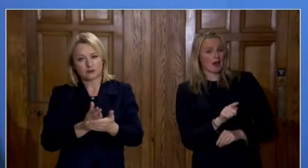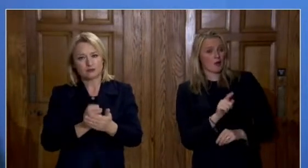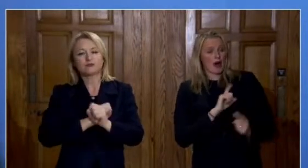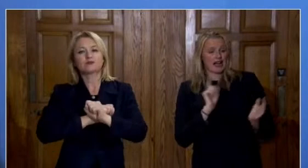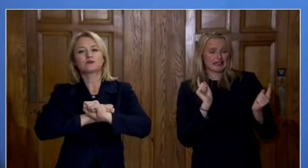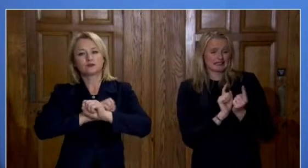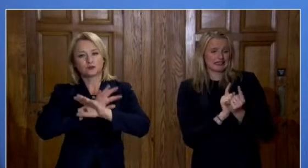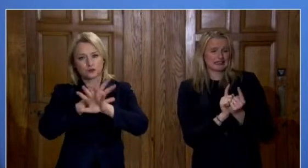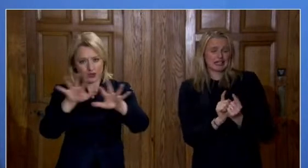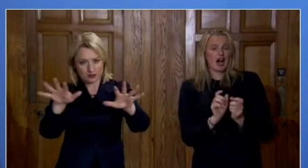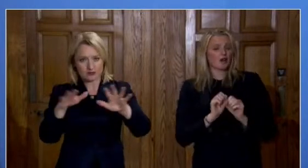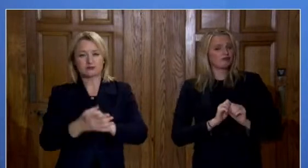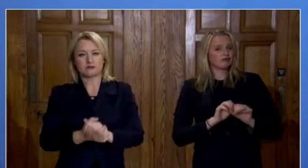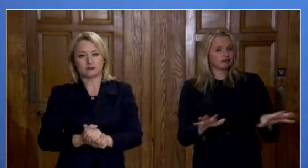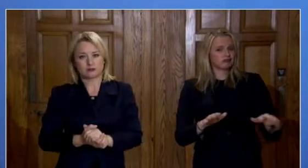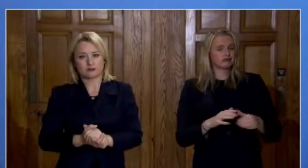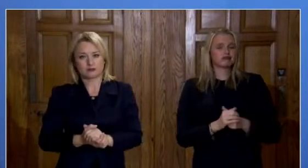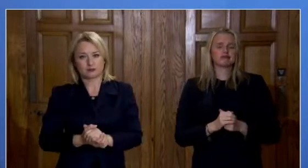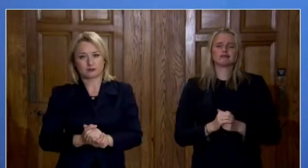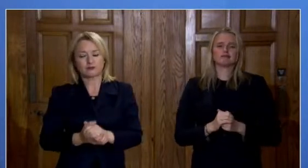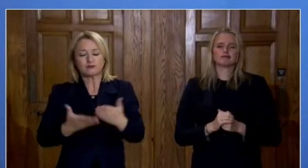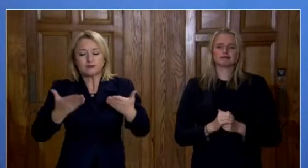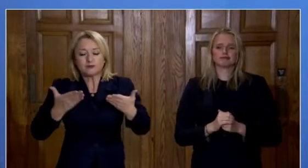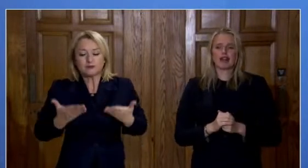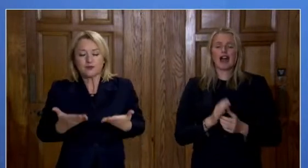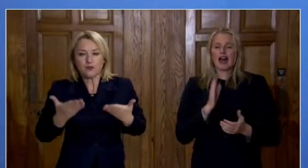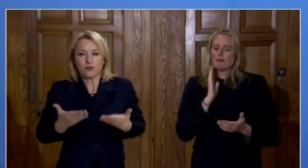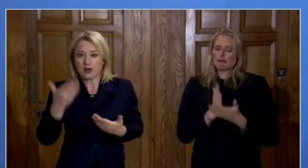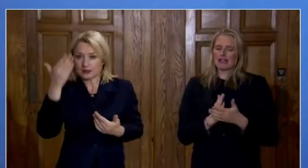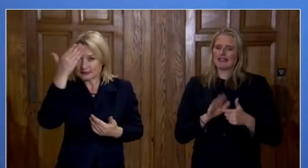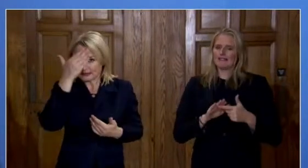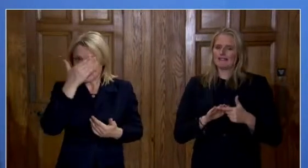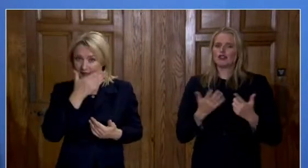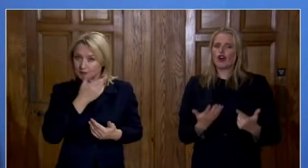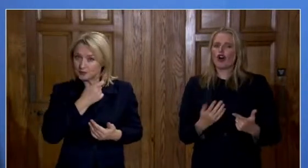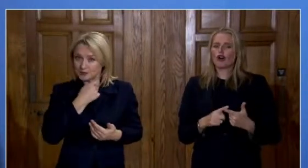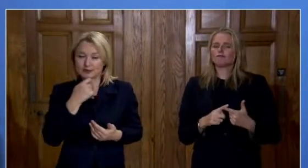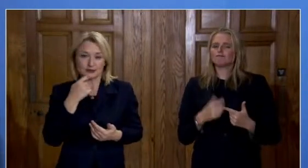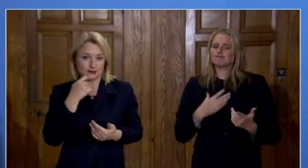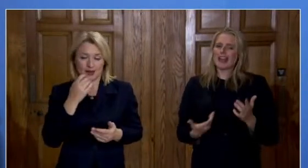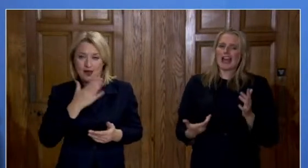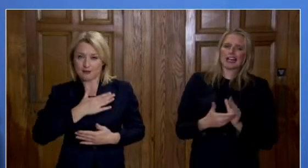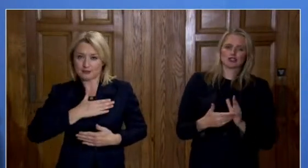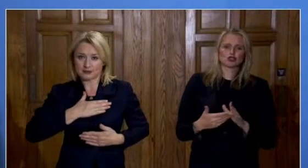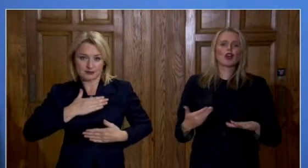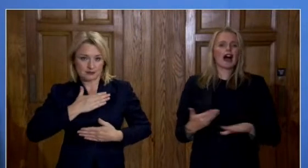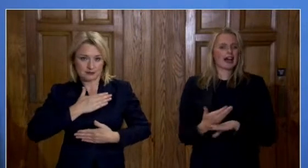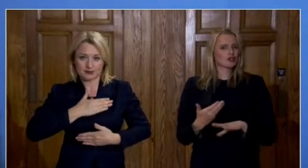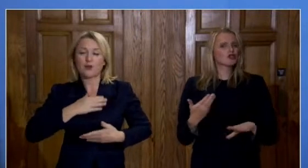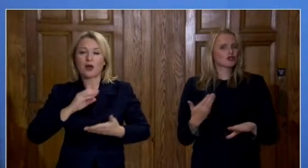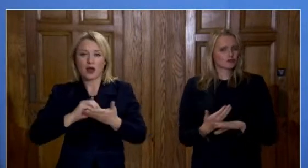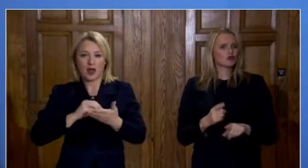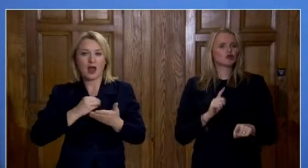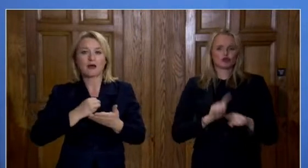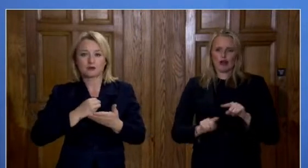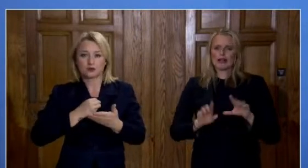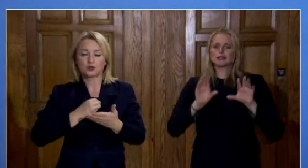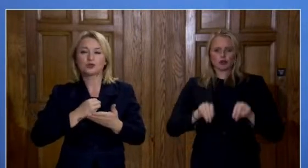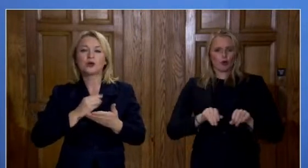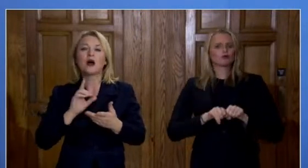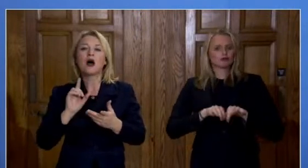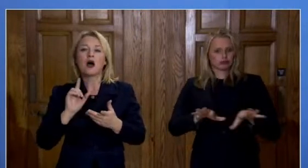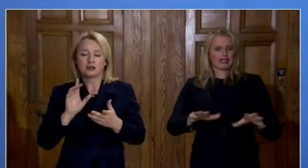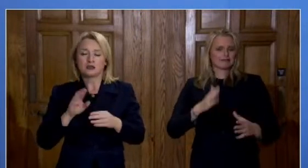we are now at that moment where further action is necessary to combat the spread of coronavirus.